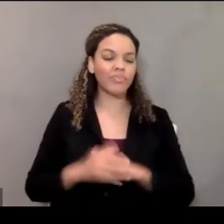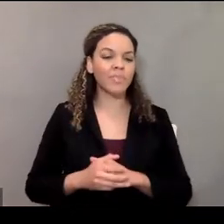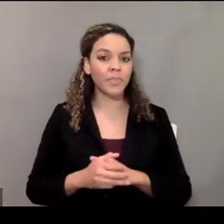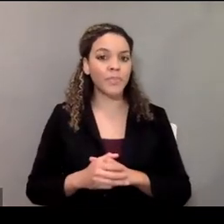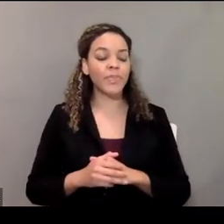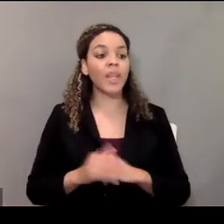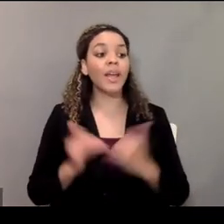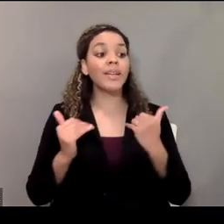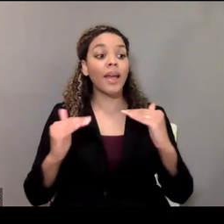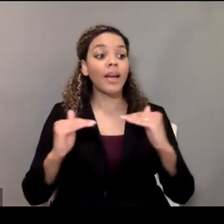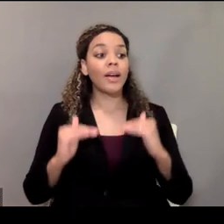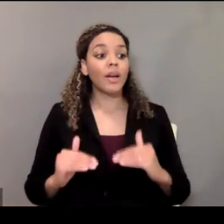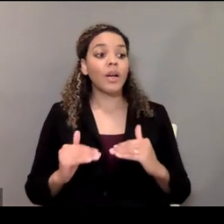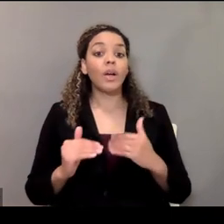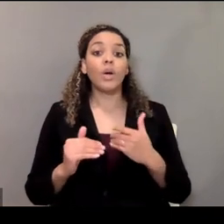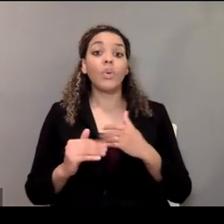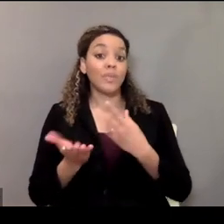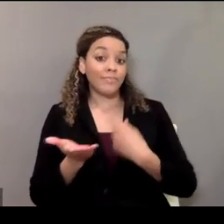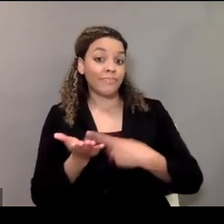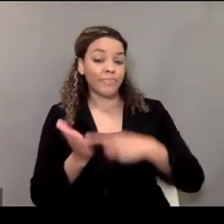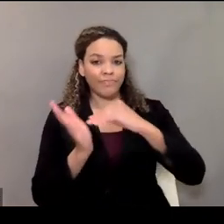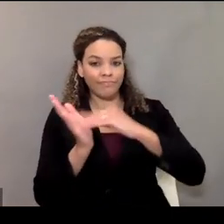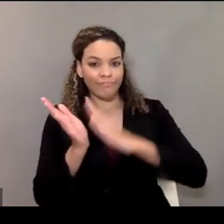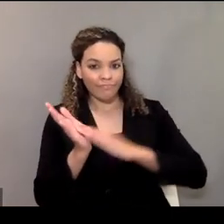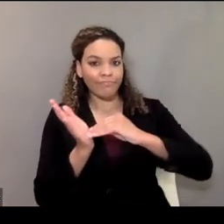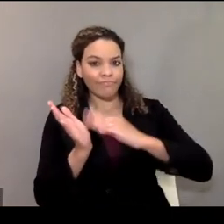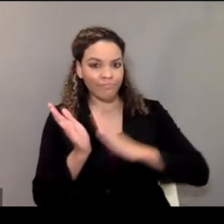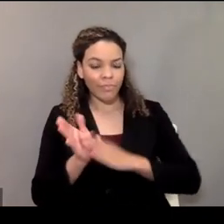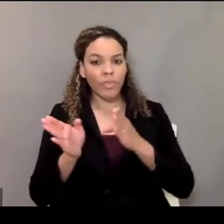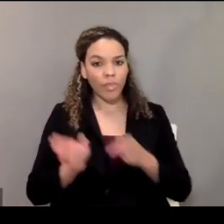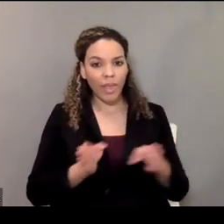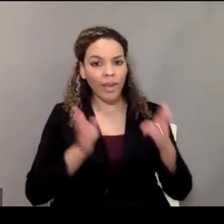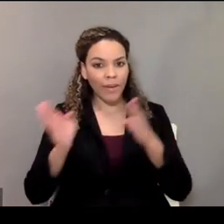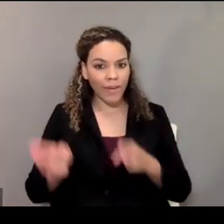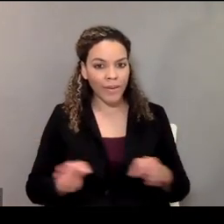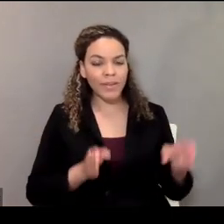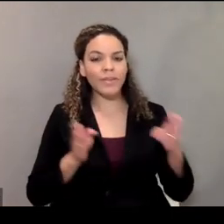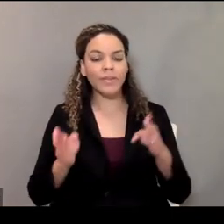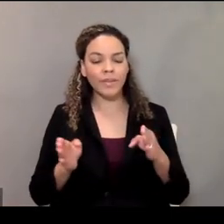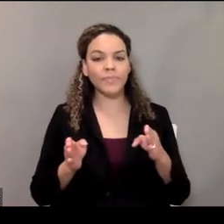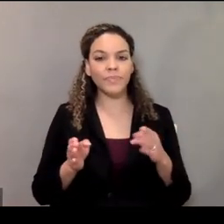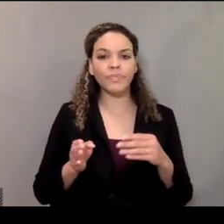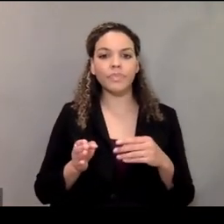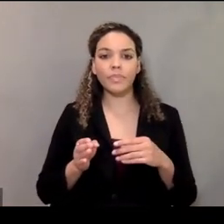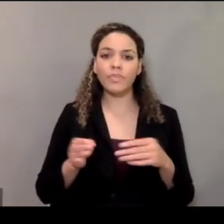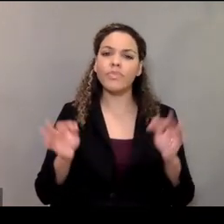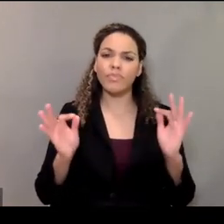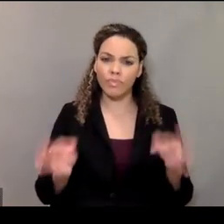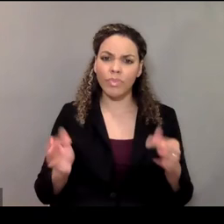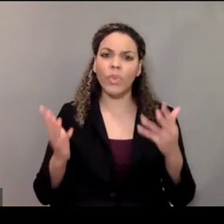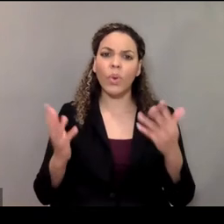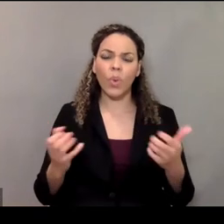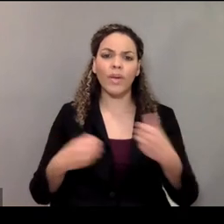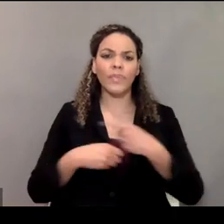Now, if we're going to be talking about documenting these plans, you definitely